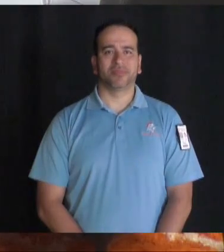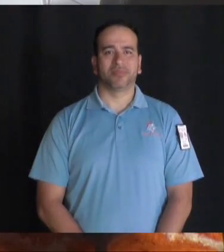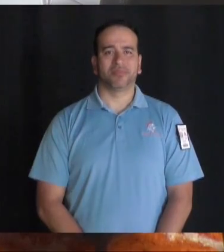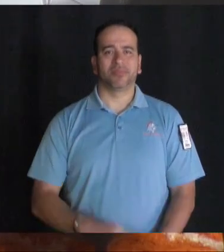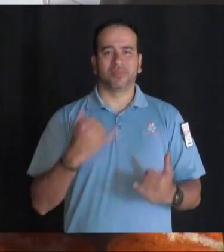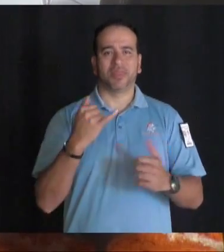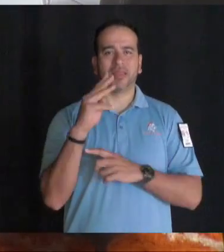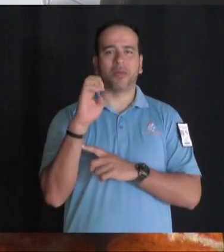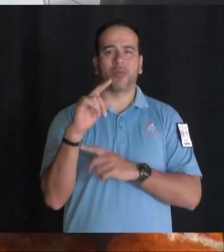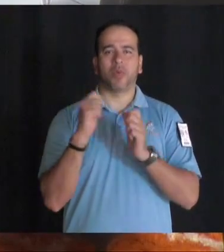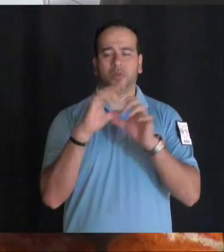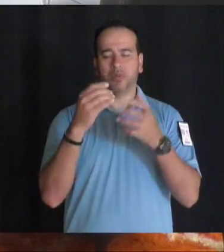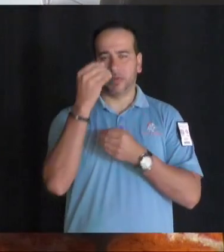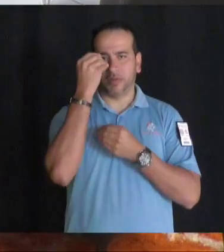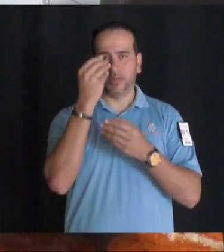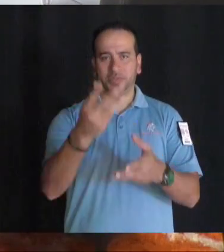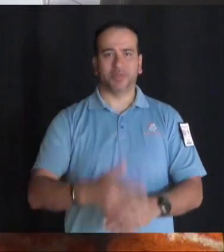Now to Molly with your club news.